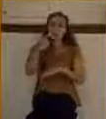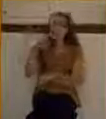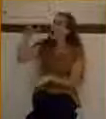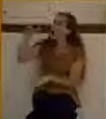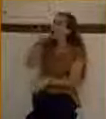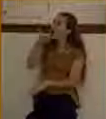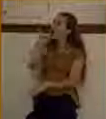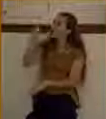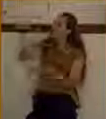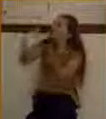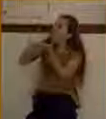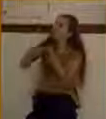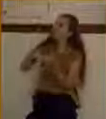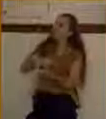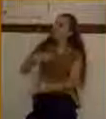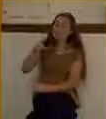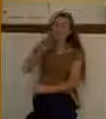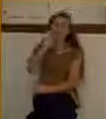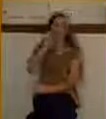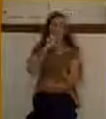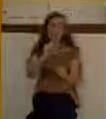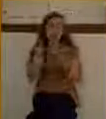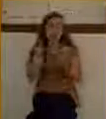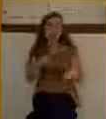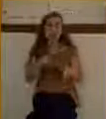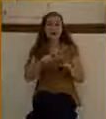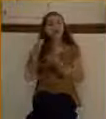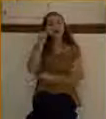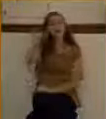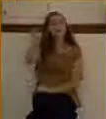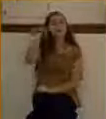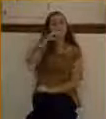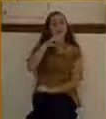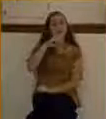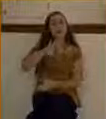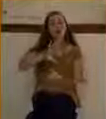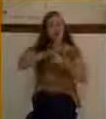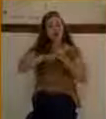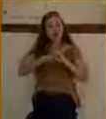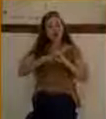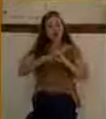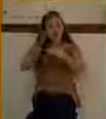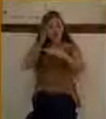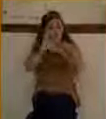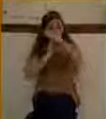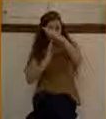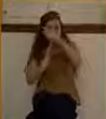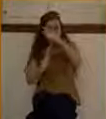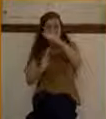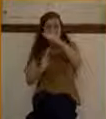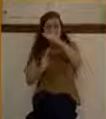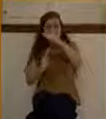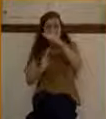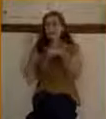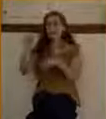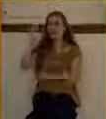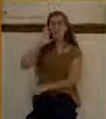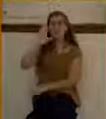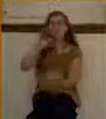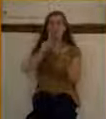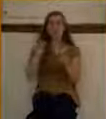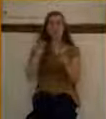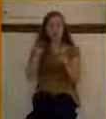I'll tell you one thing he will respond to. Someone who's broken and humble. Someone who will go to God based on the mercy of God.